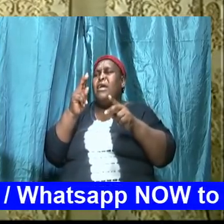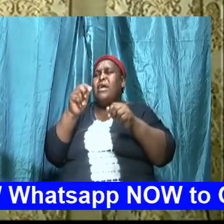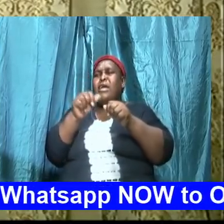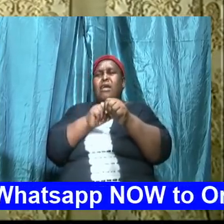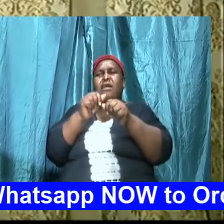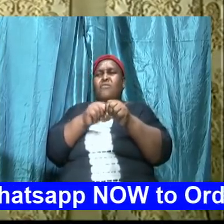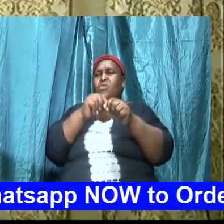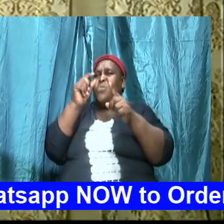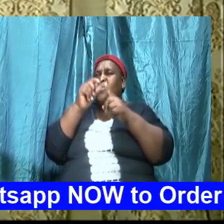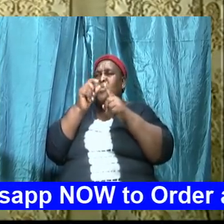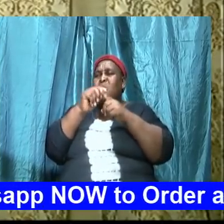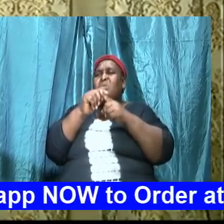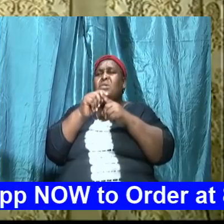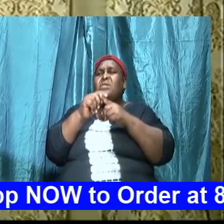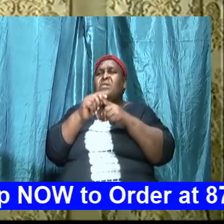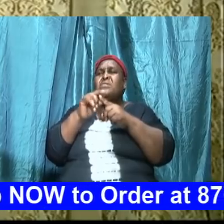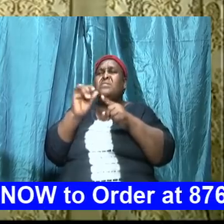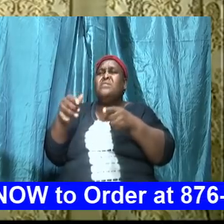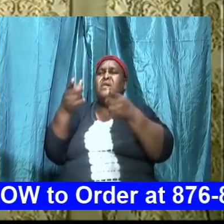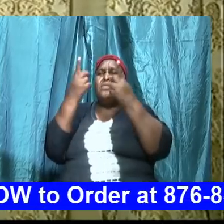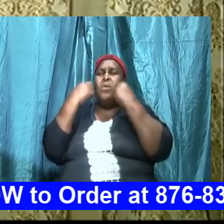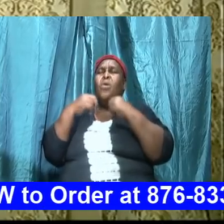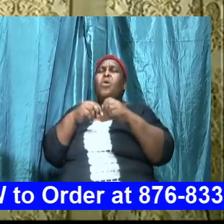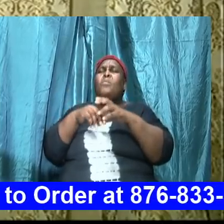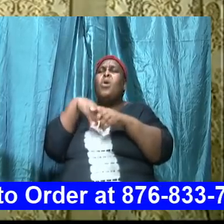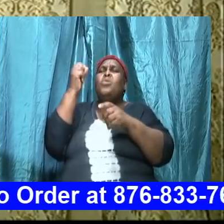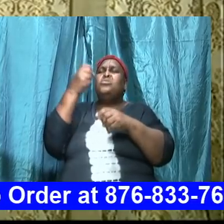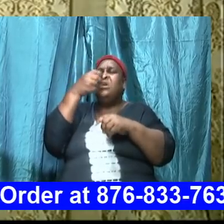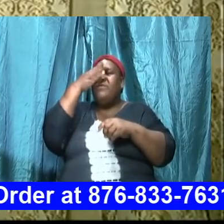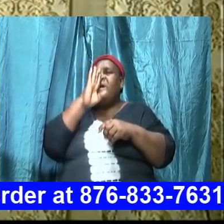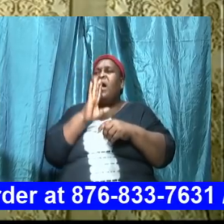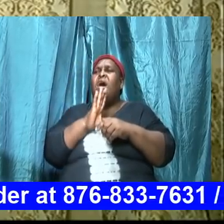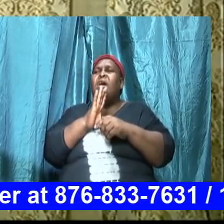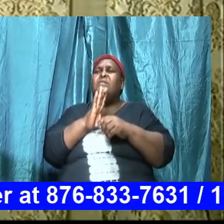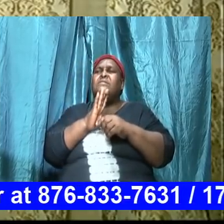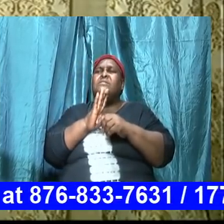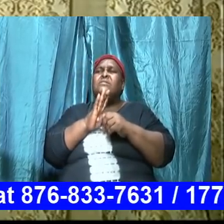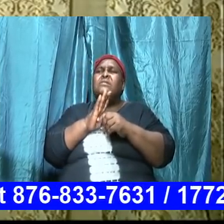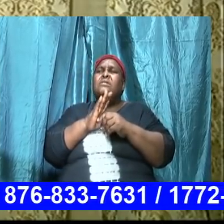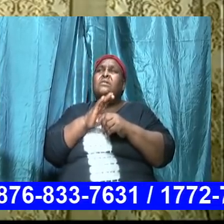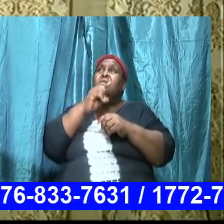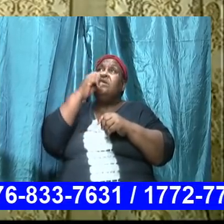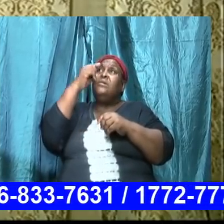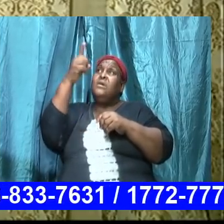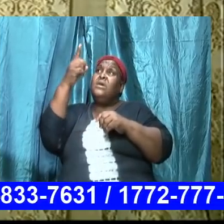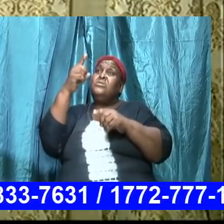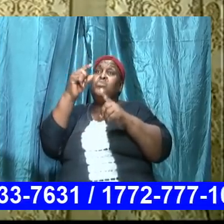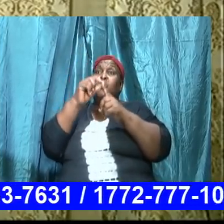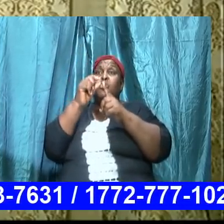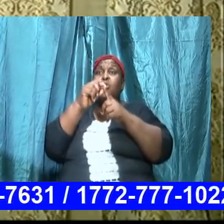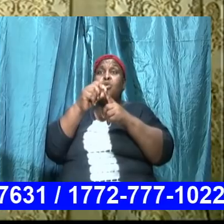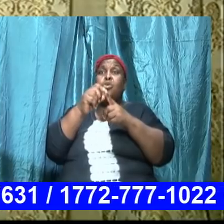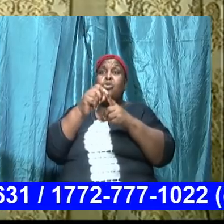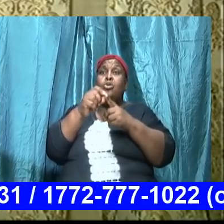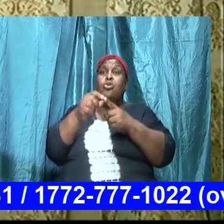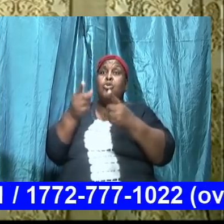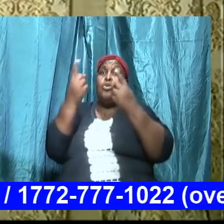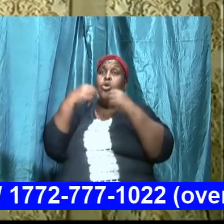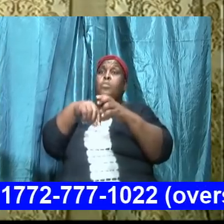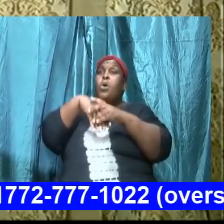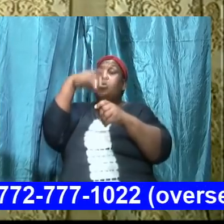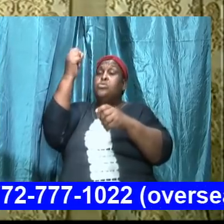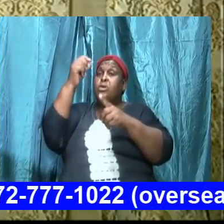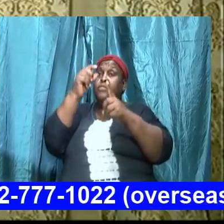of almighty God what comes out of the mouth of God his words and those words are contained